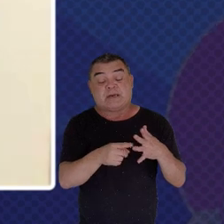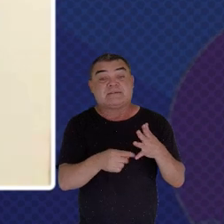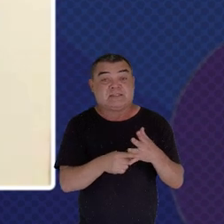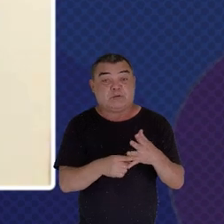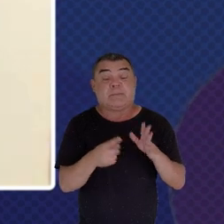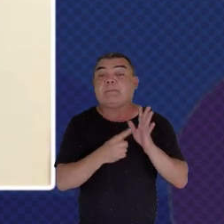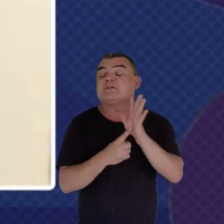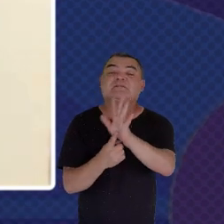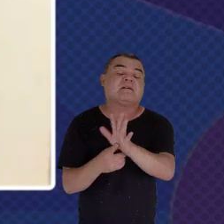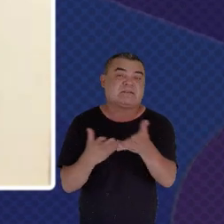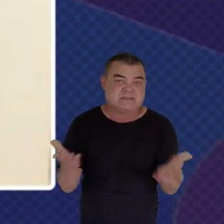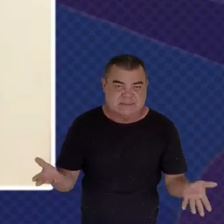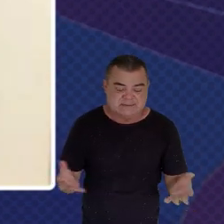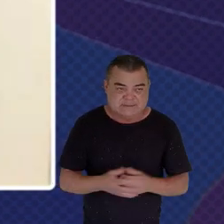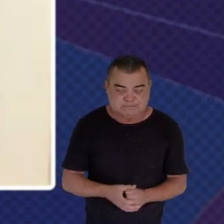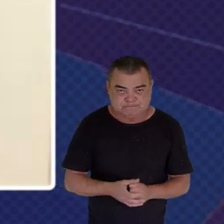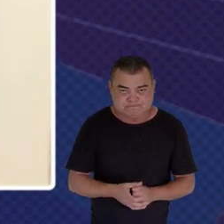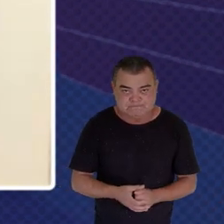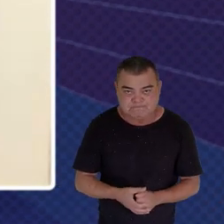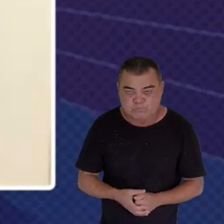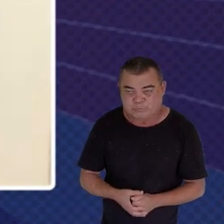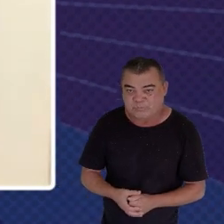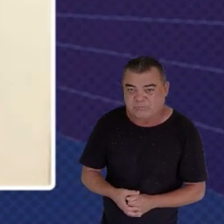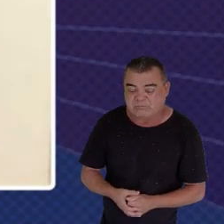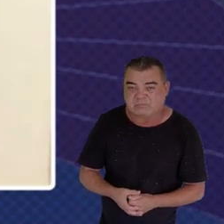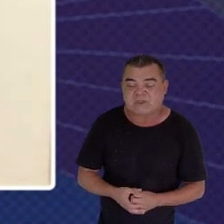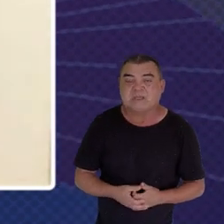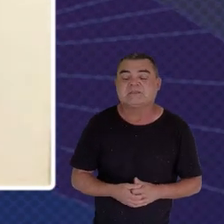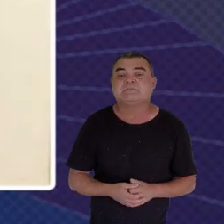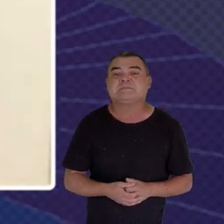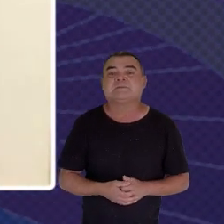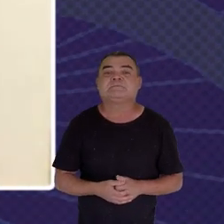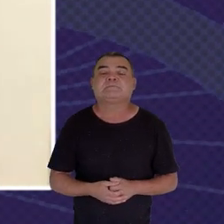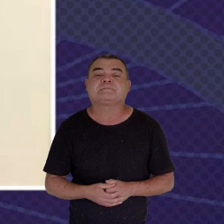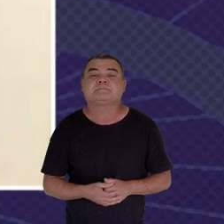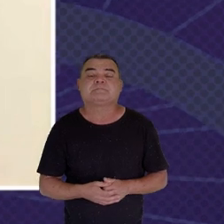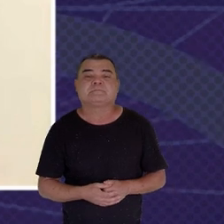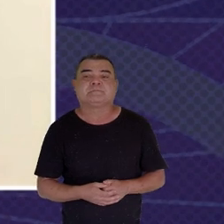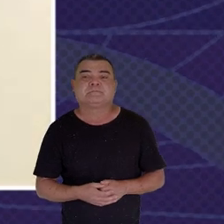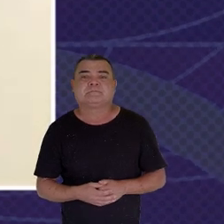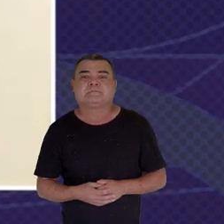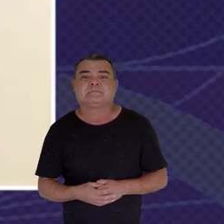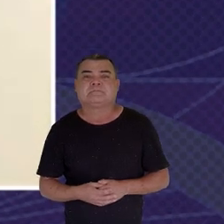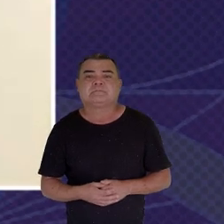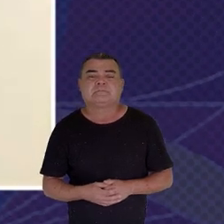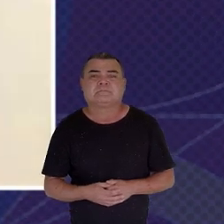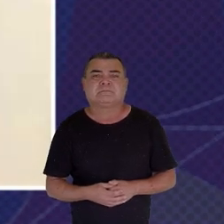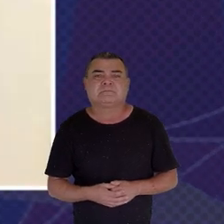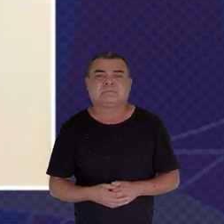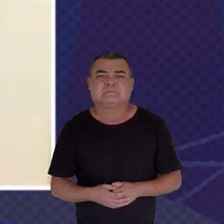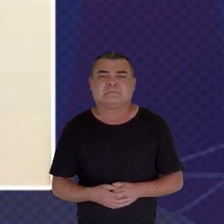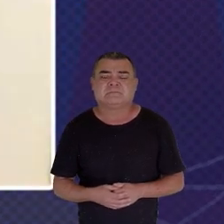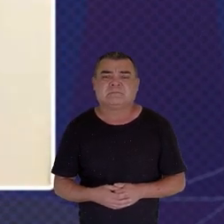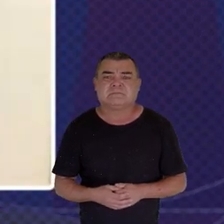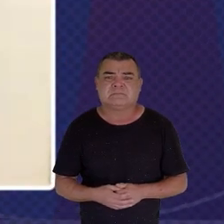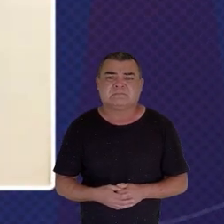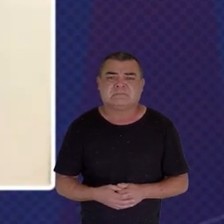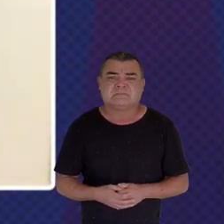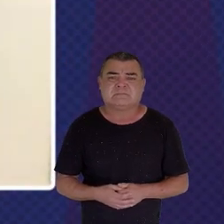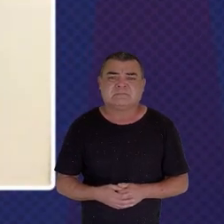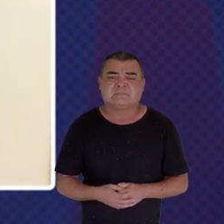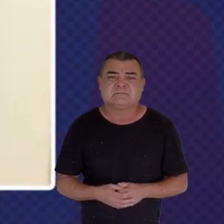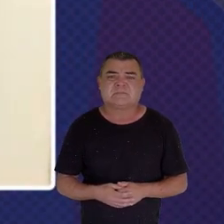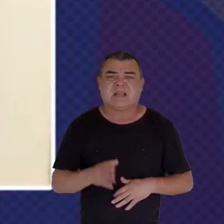Essentially CSEC Is Civil Security Corporation Within The theater Of